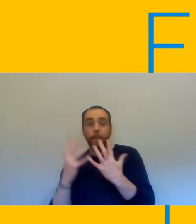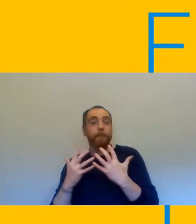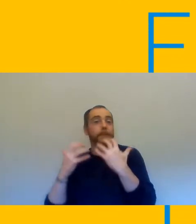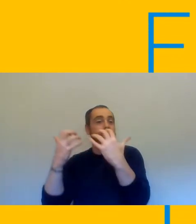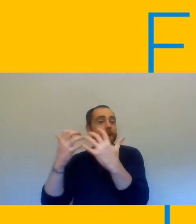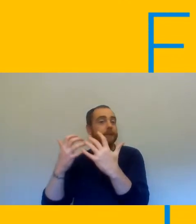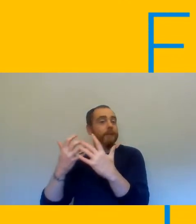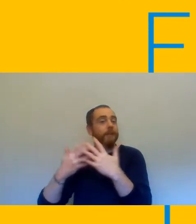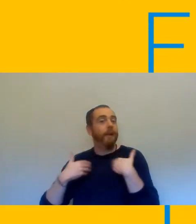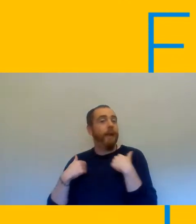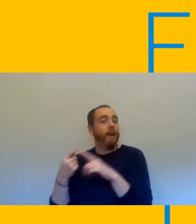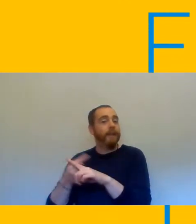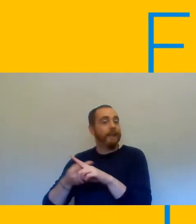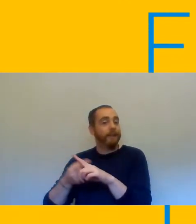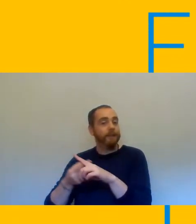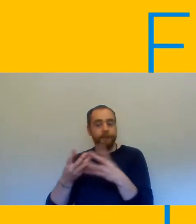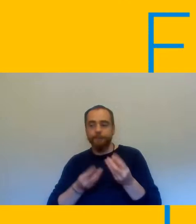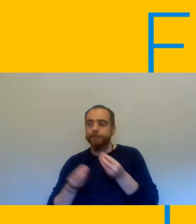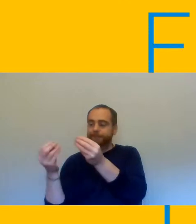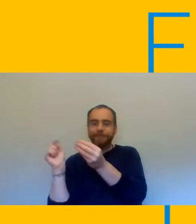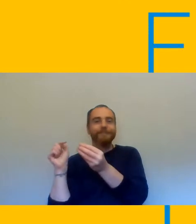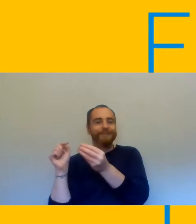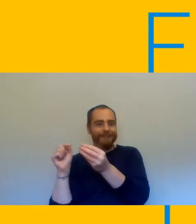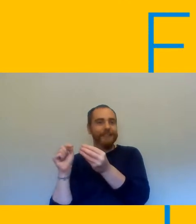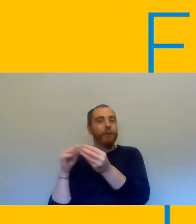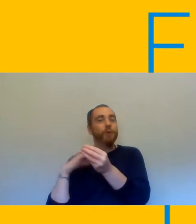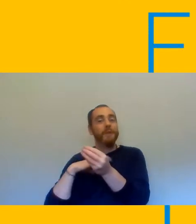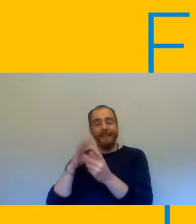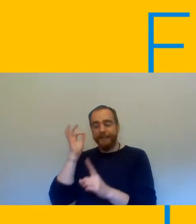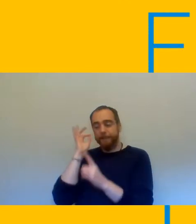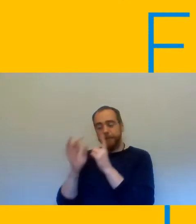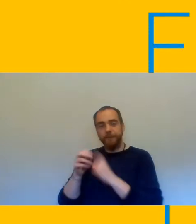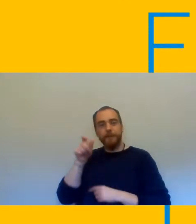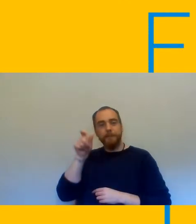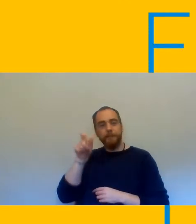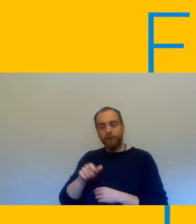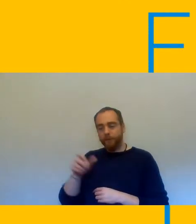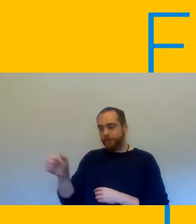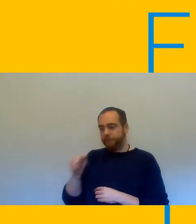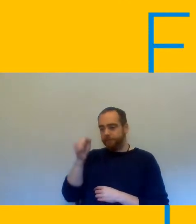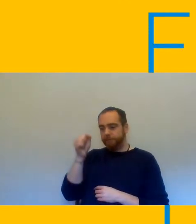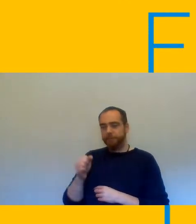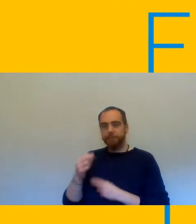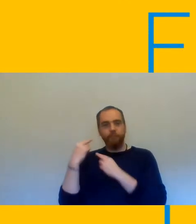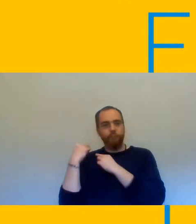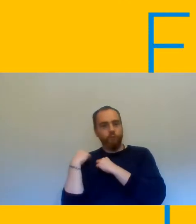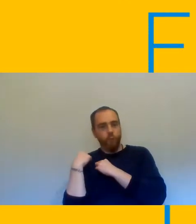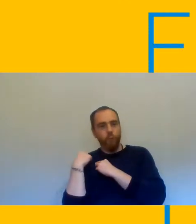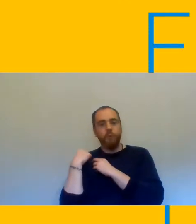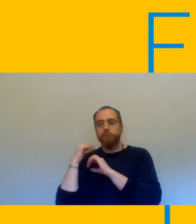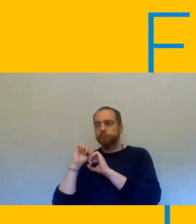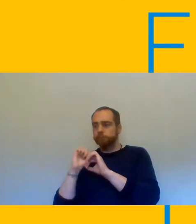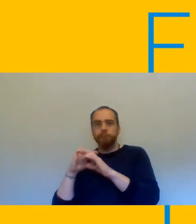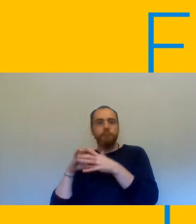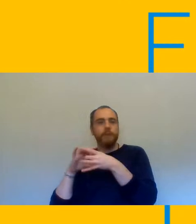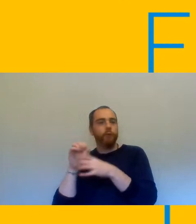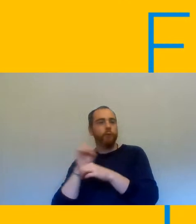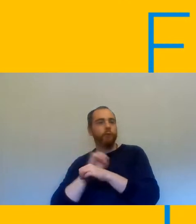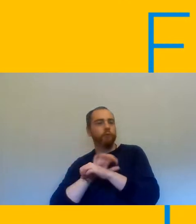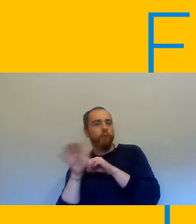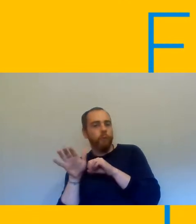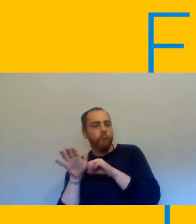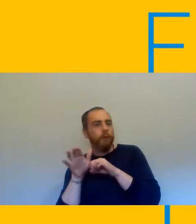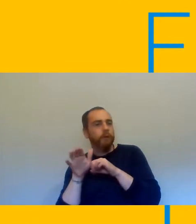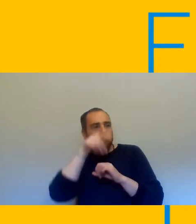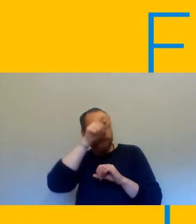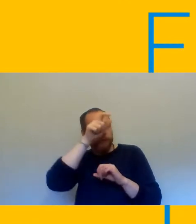so that's something that we really need to consider and it's a question we need to ask as members and as branch officials and reps who